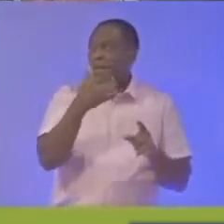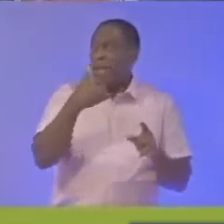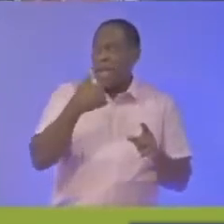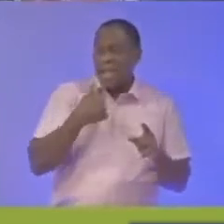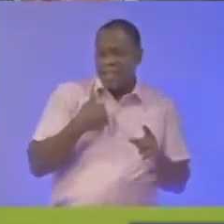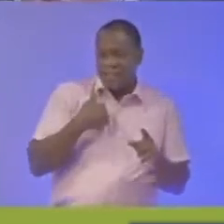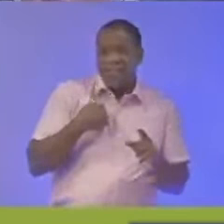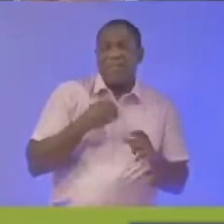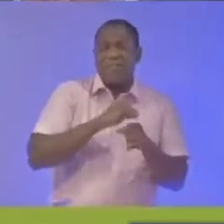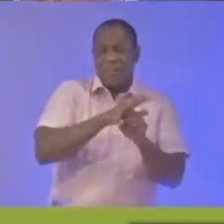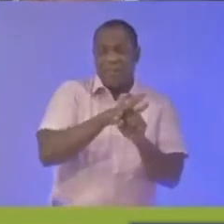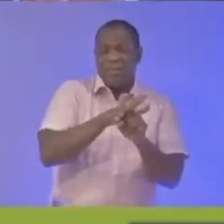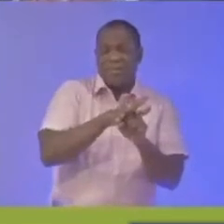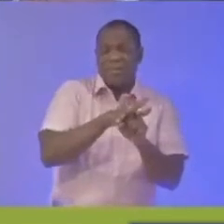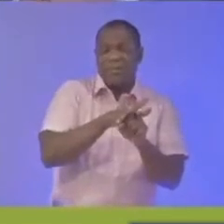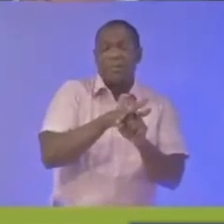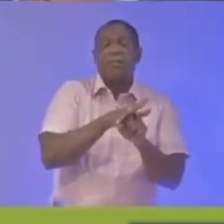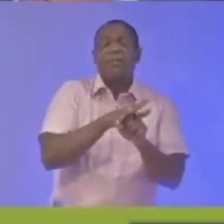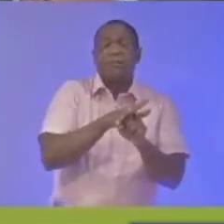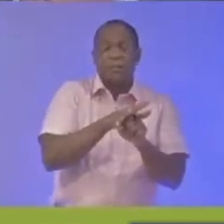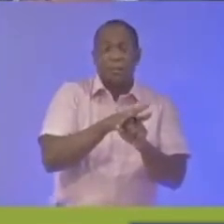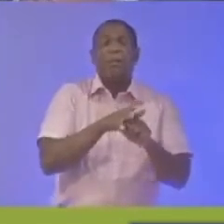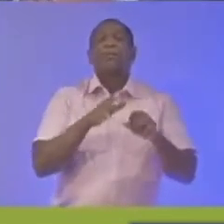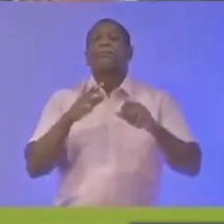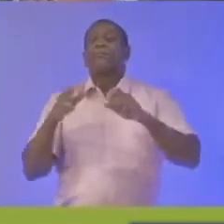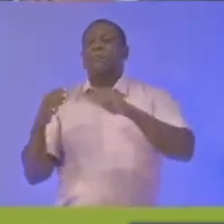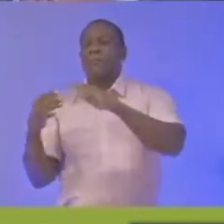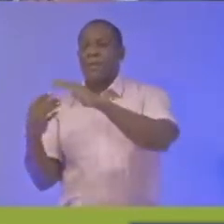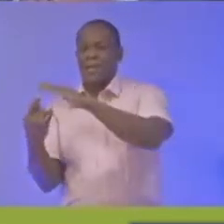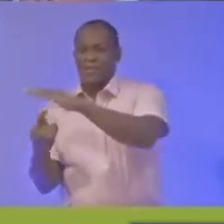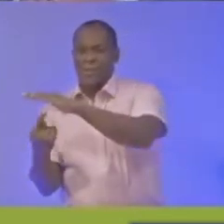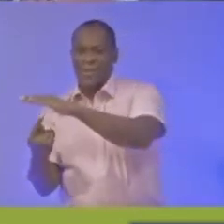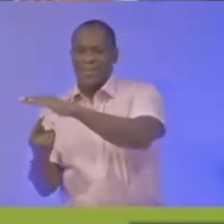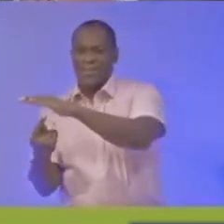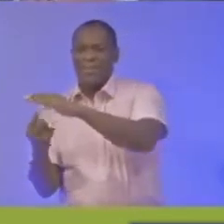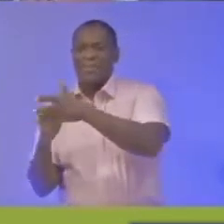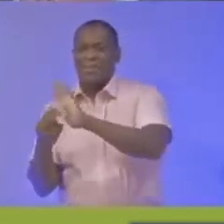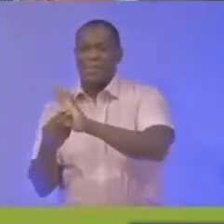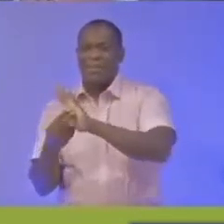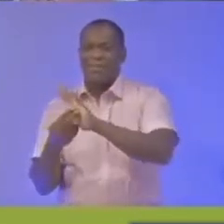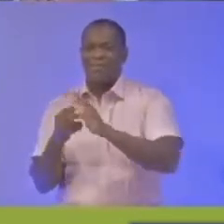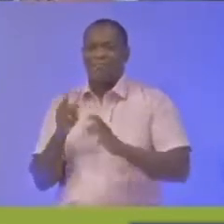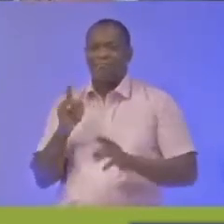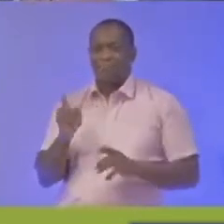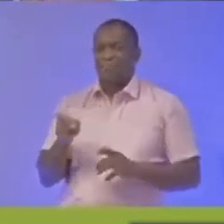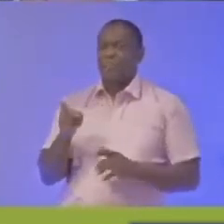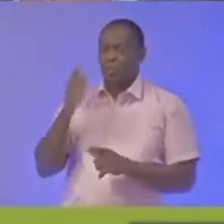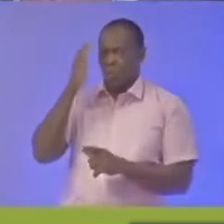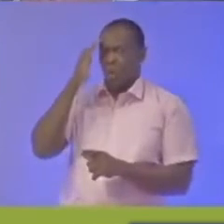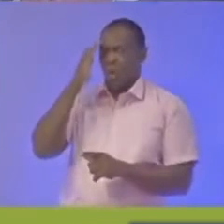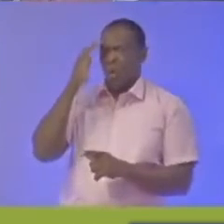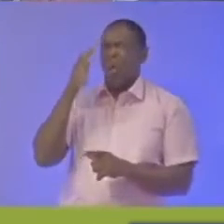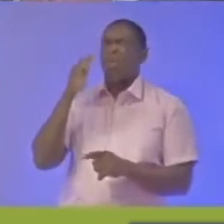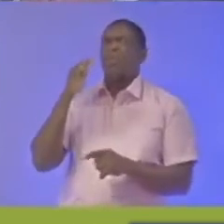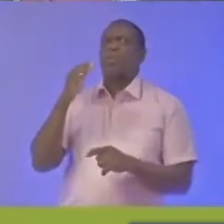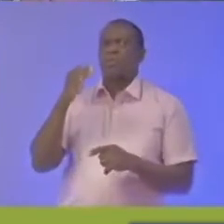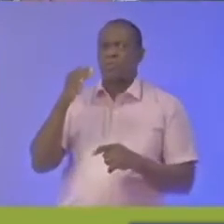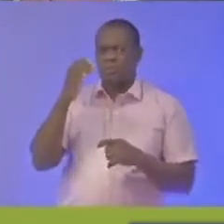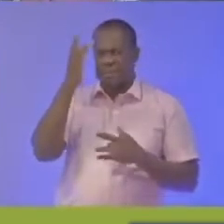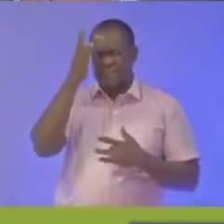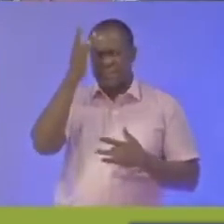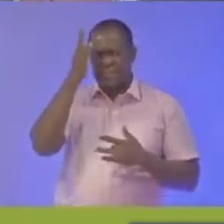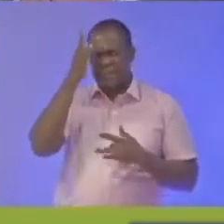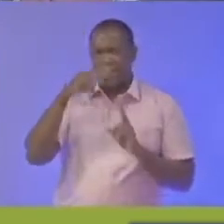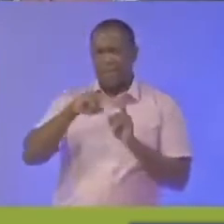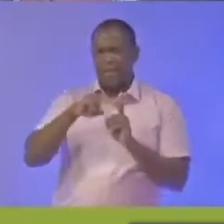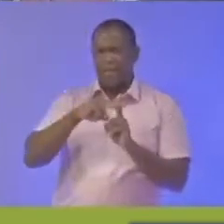-2 infection isolation on the other hand is the separation of persons with known infection to prevent the spread of the